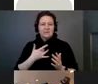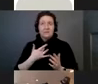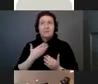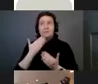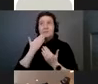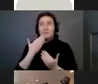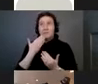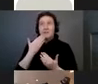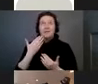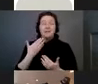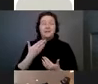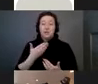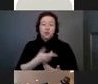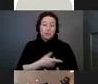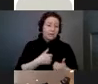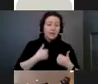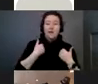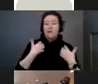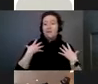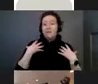she's here and that she's so happy.